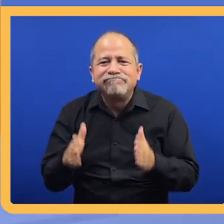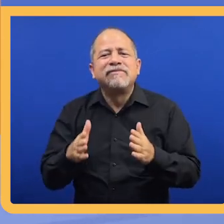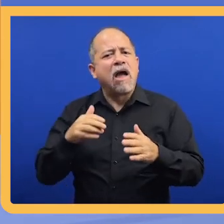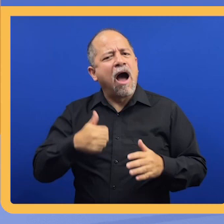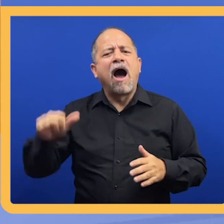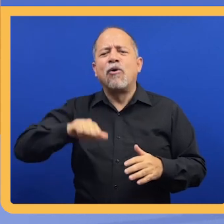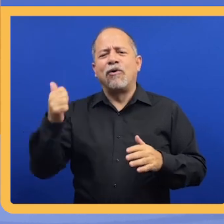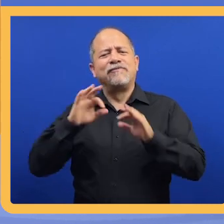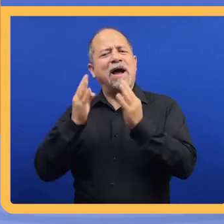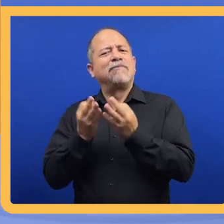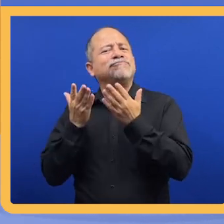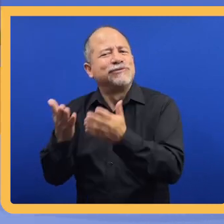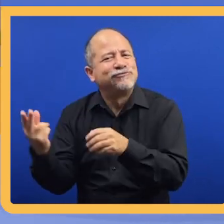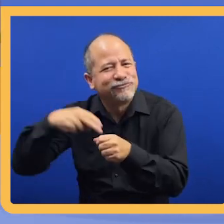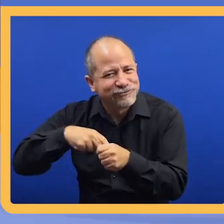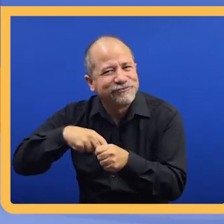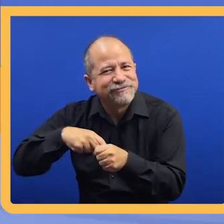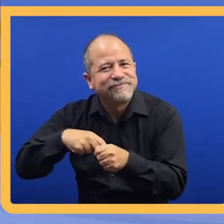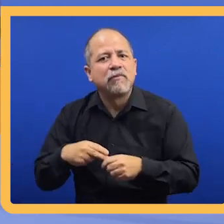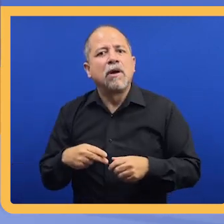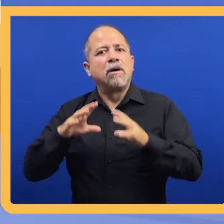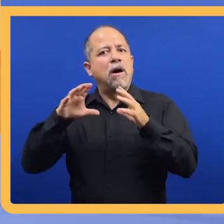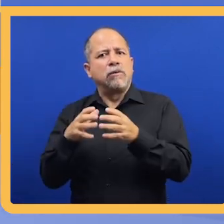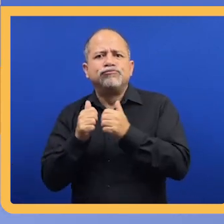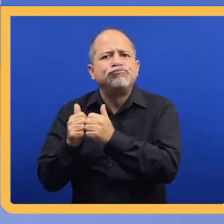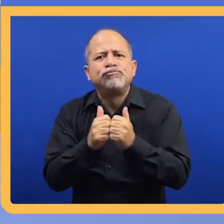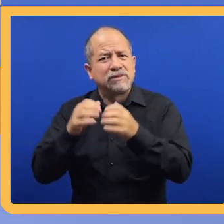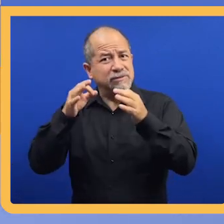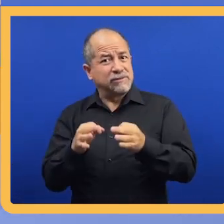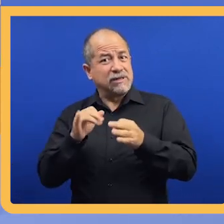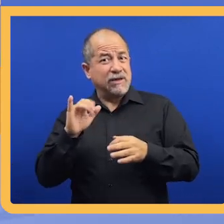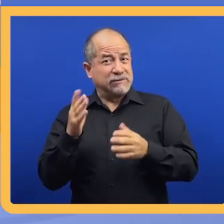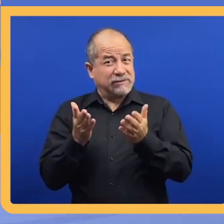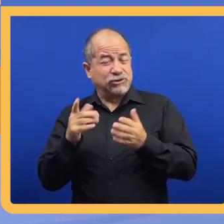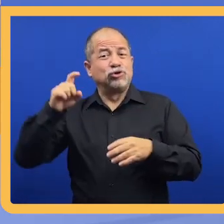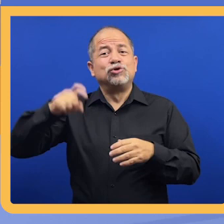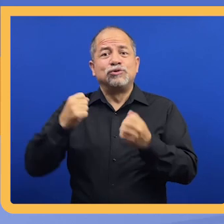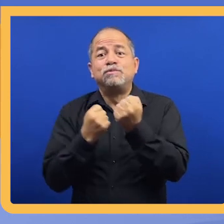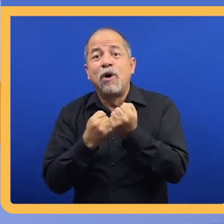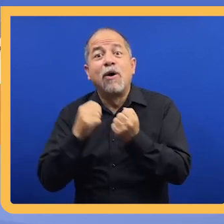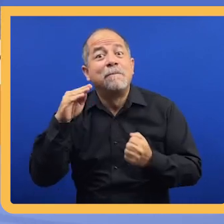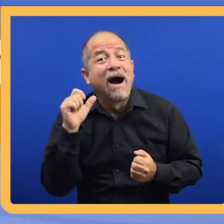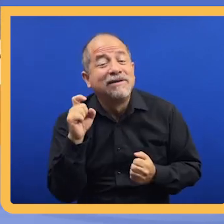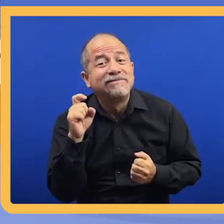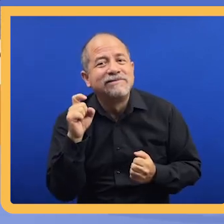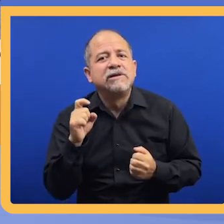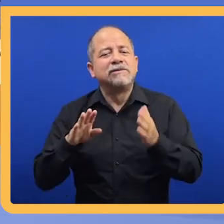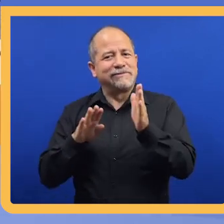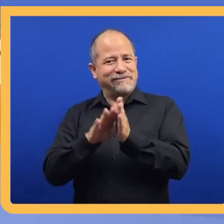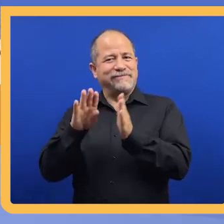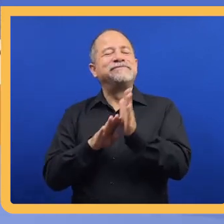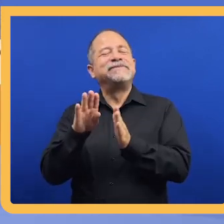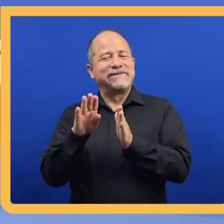and anyone else the family wants to invite. Together, the team decides if services are needed to support Max's